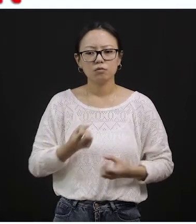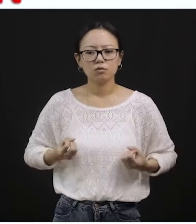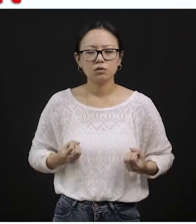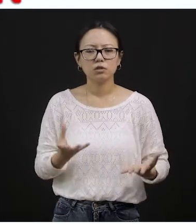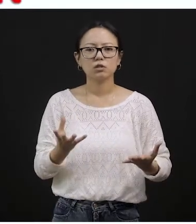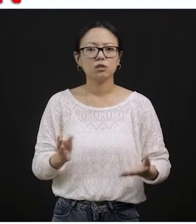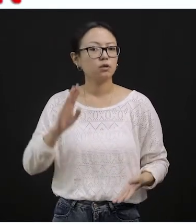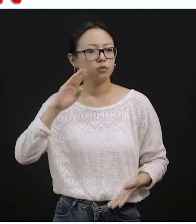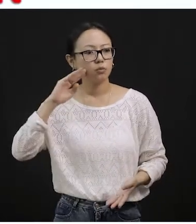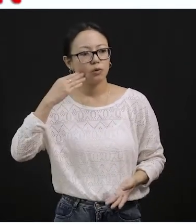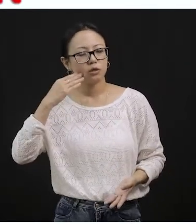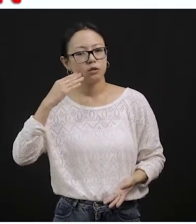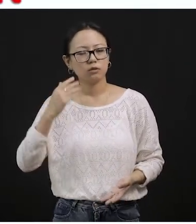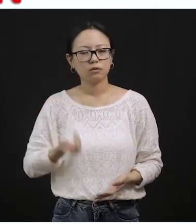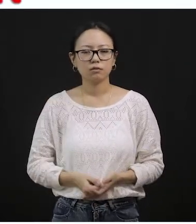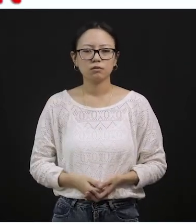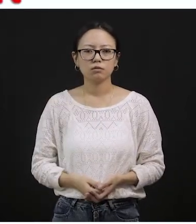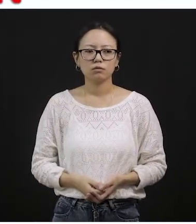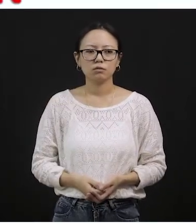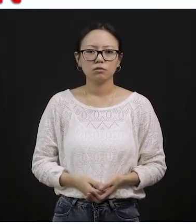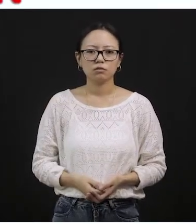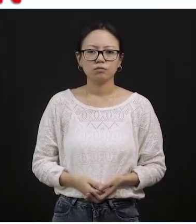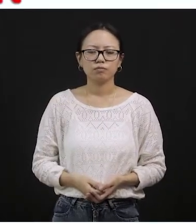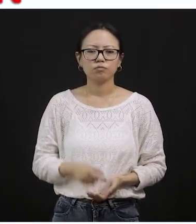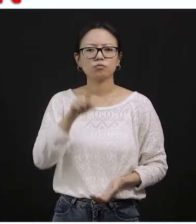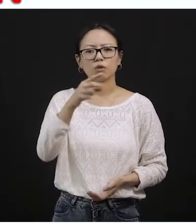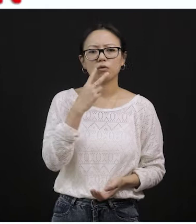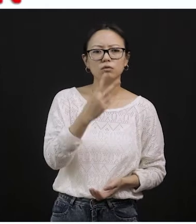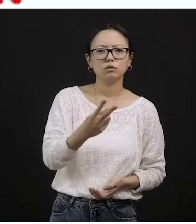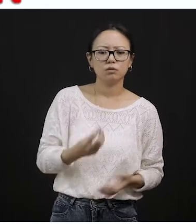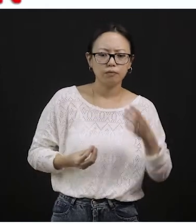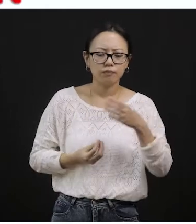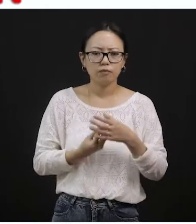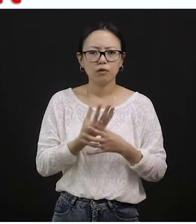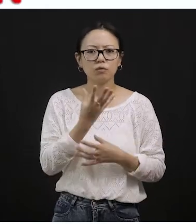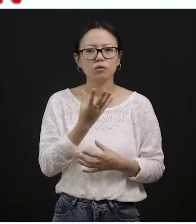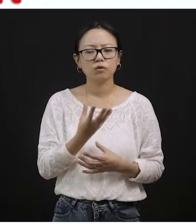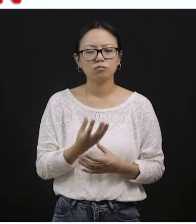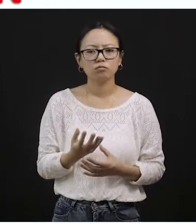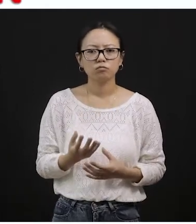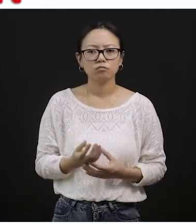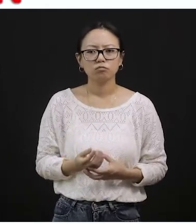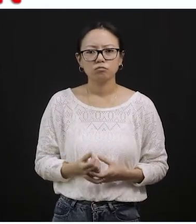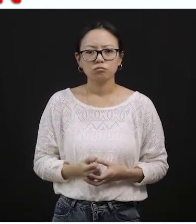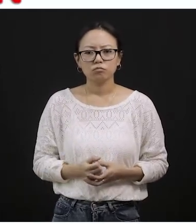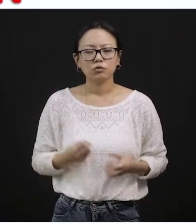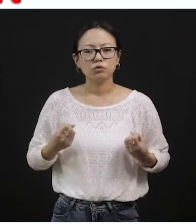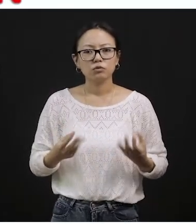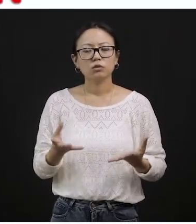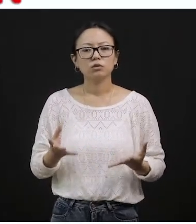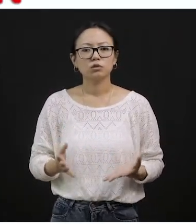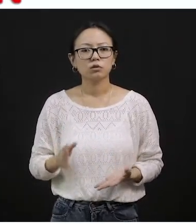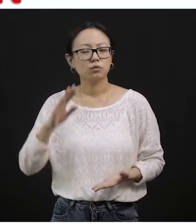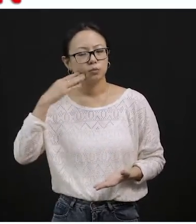So you see, you get to see flowers blooming, you know, during which season? Is it when it is very